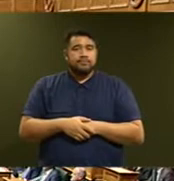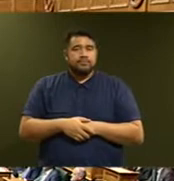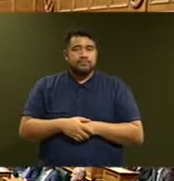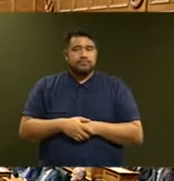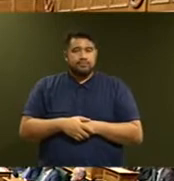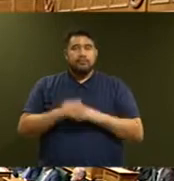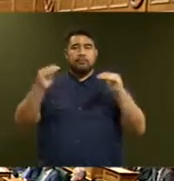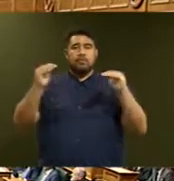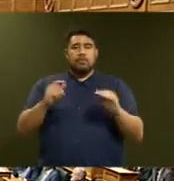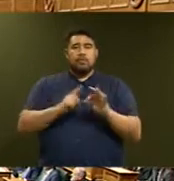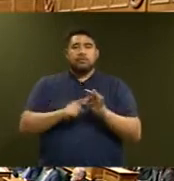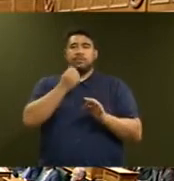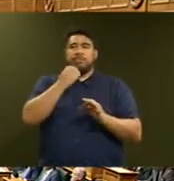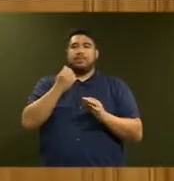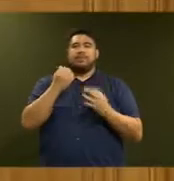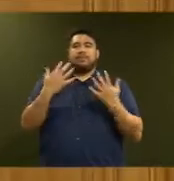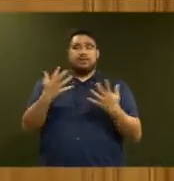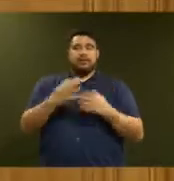Question number 10, Jo Luxman. To the Minister.